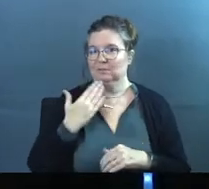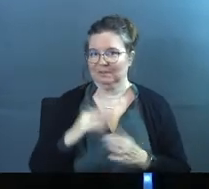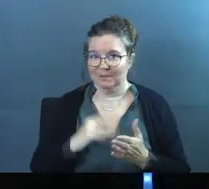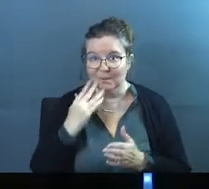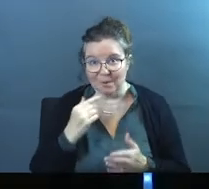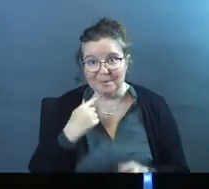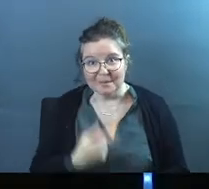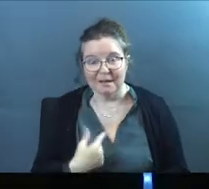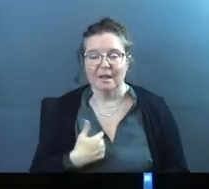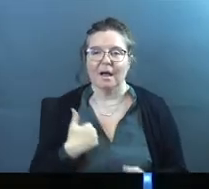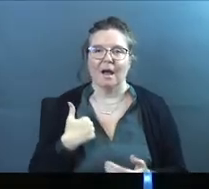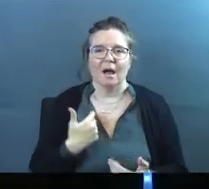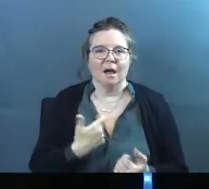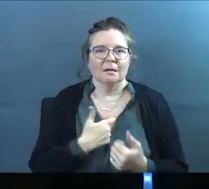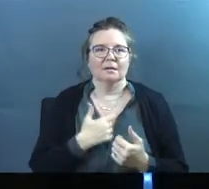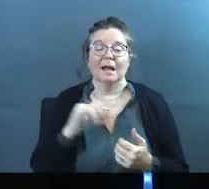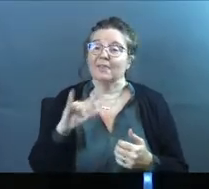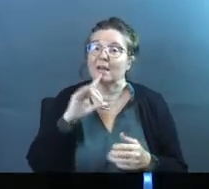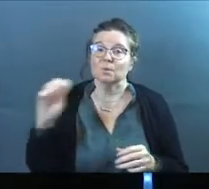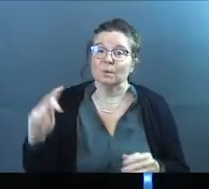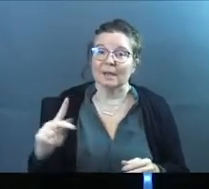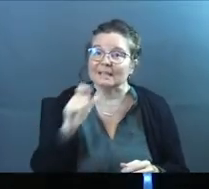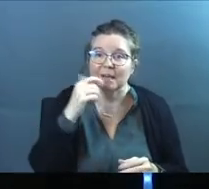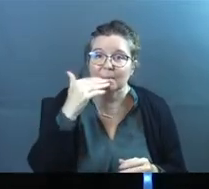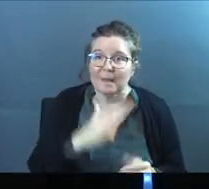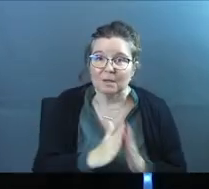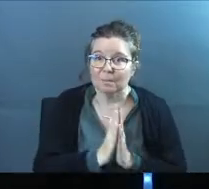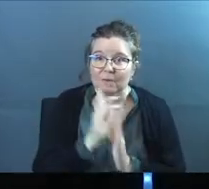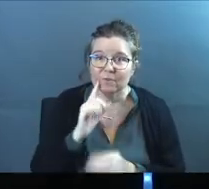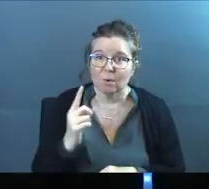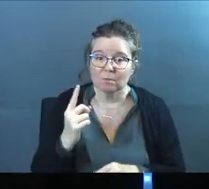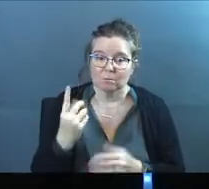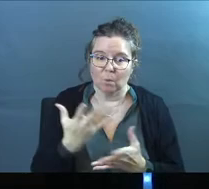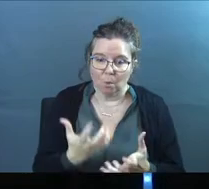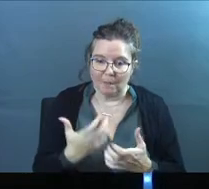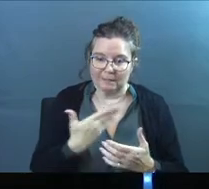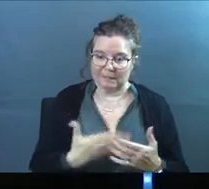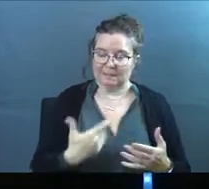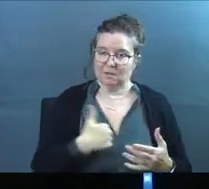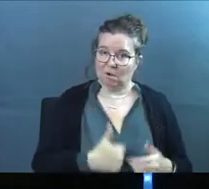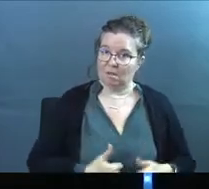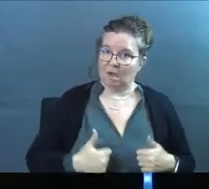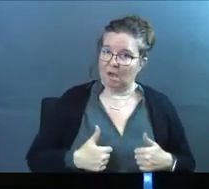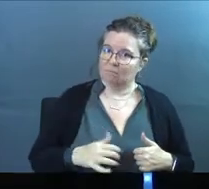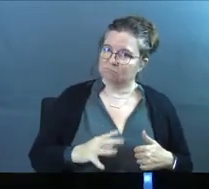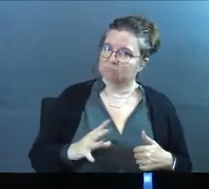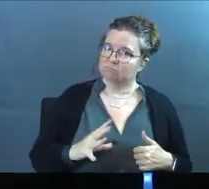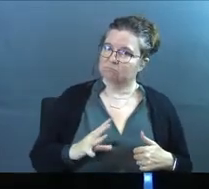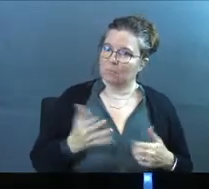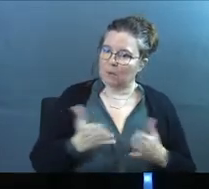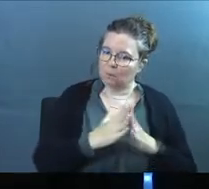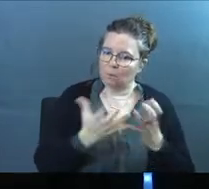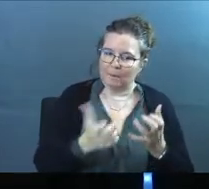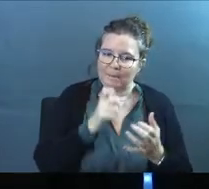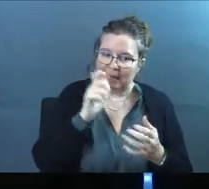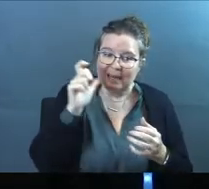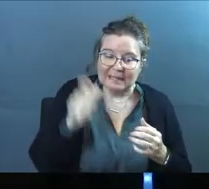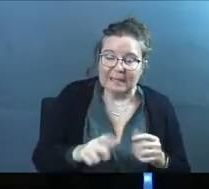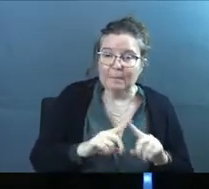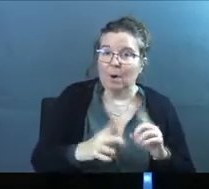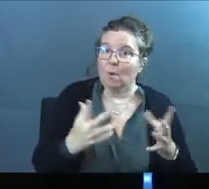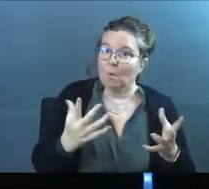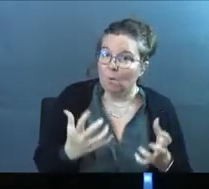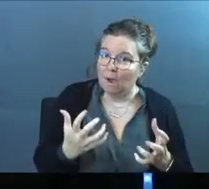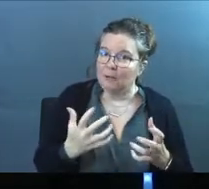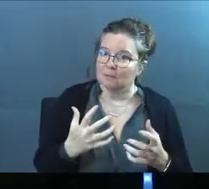You know what I'm saying? Like, God, would love, and that's okay. It's not bad to pray for wants, for things in our lives, right? To pray for things that we might not necessarily need,